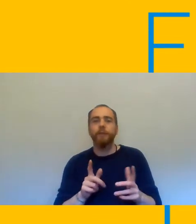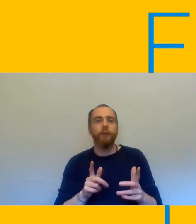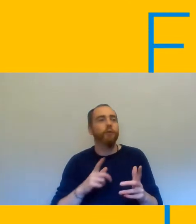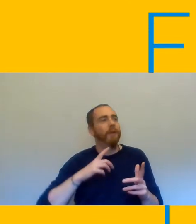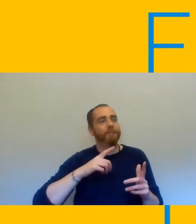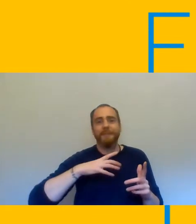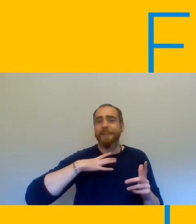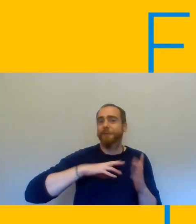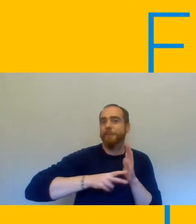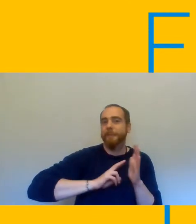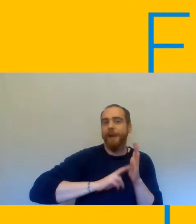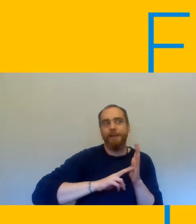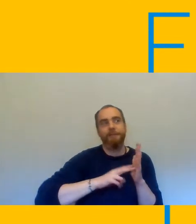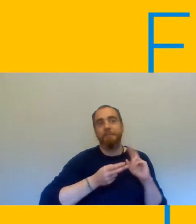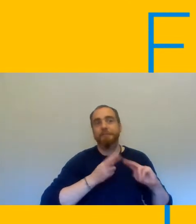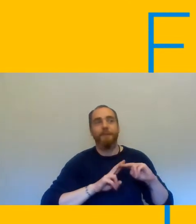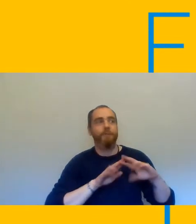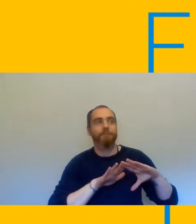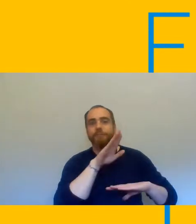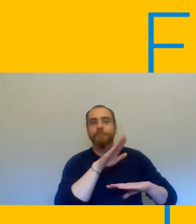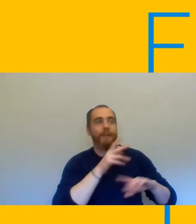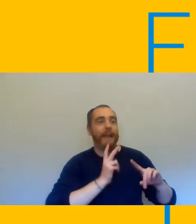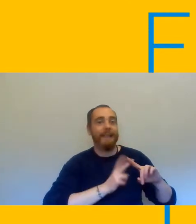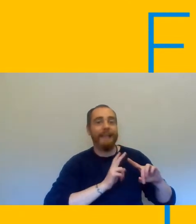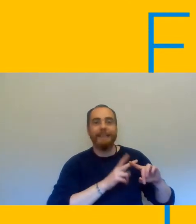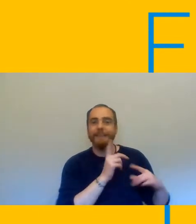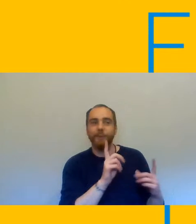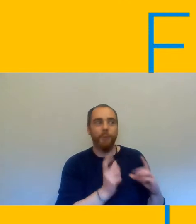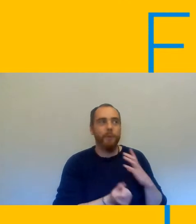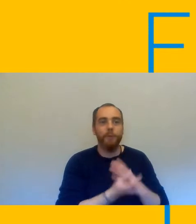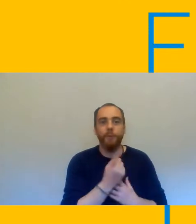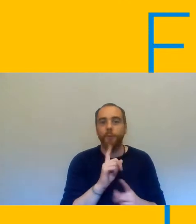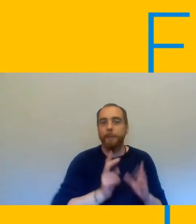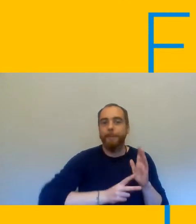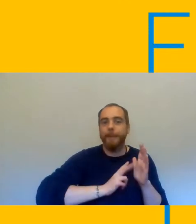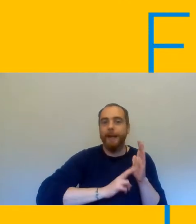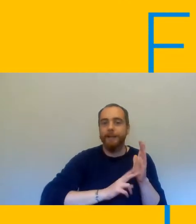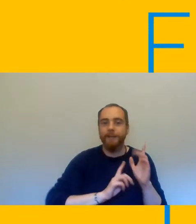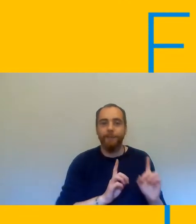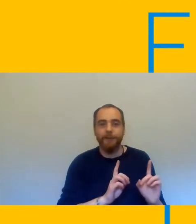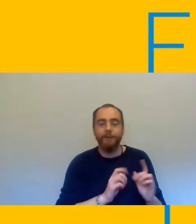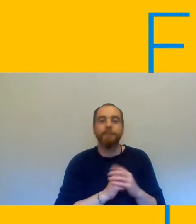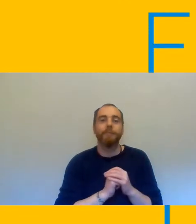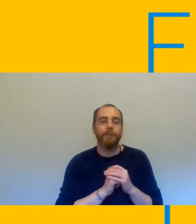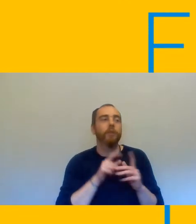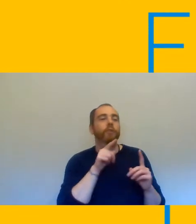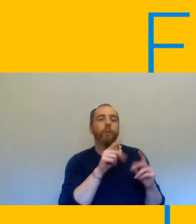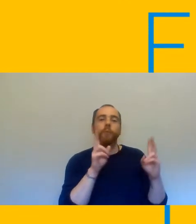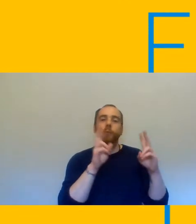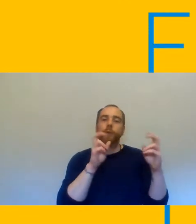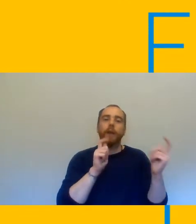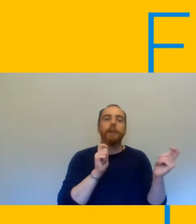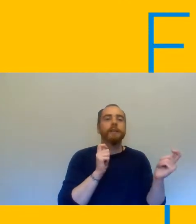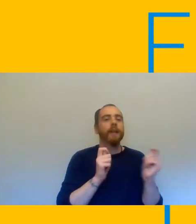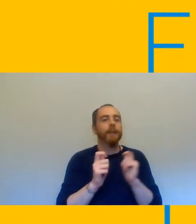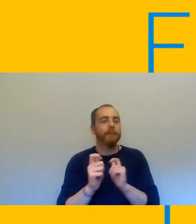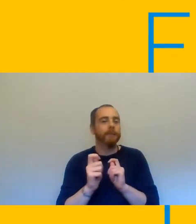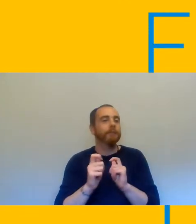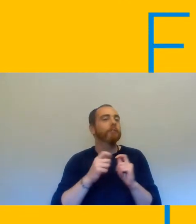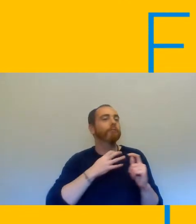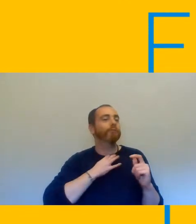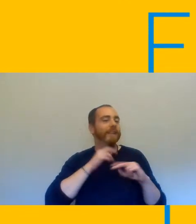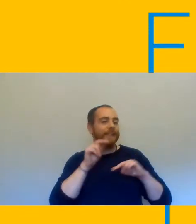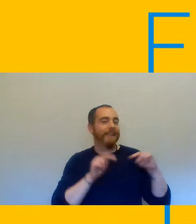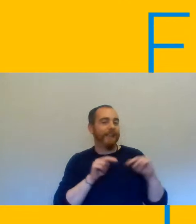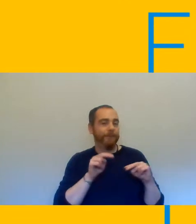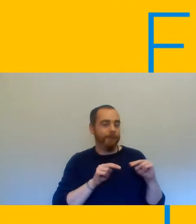with our branch is make sure that that's included in that conversation about those dynamic risk assessments that are constantly being updated and i think we